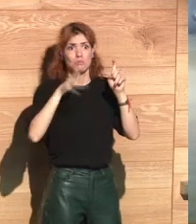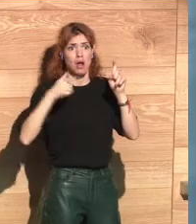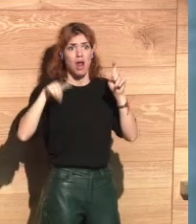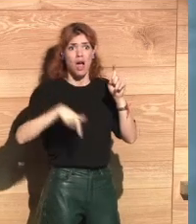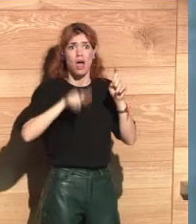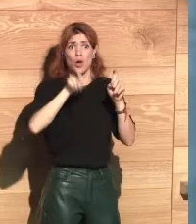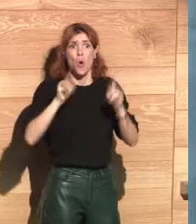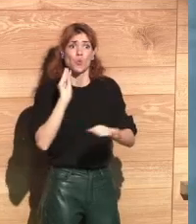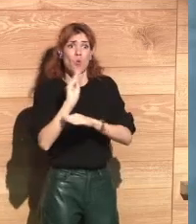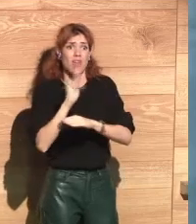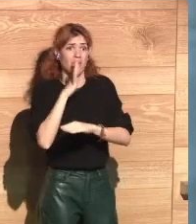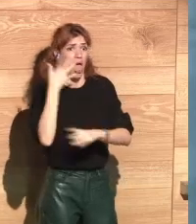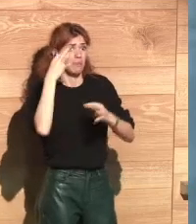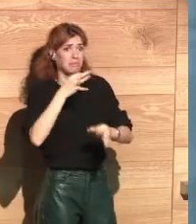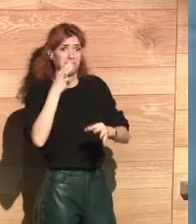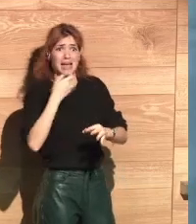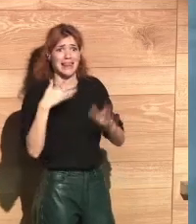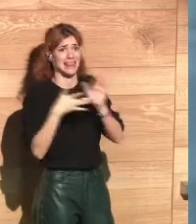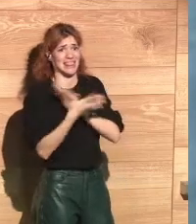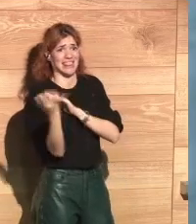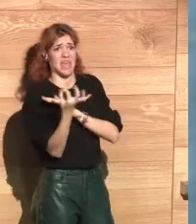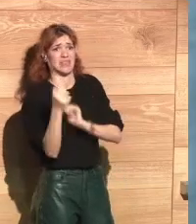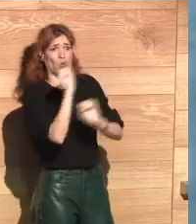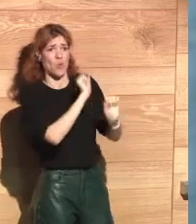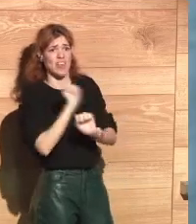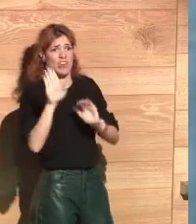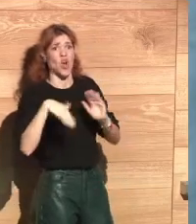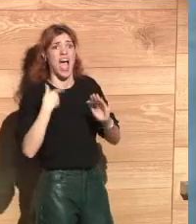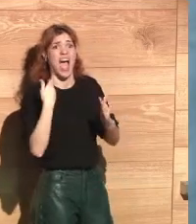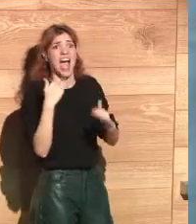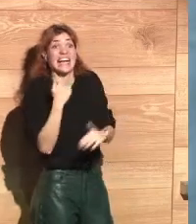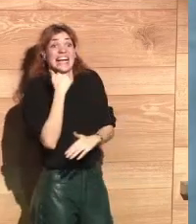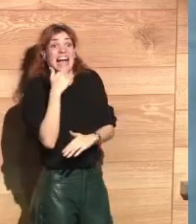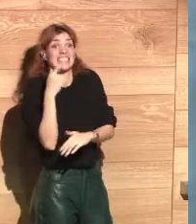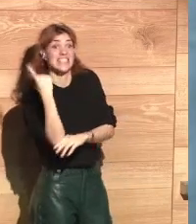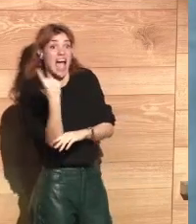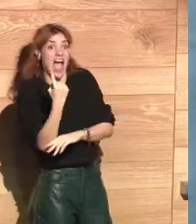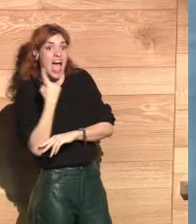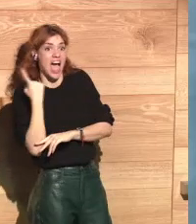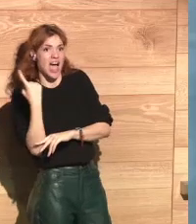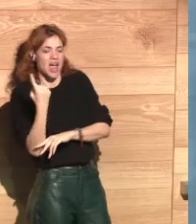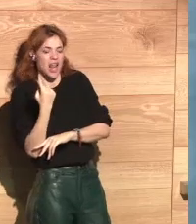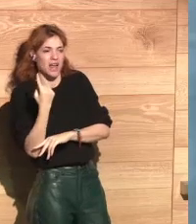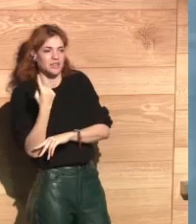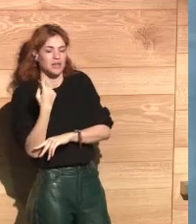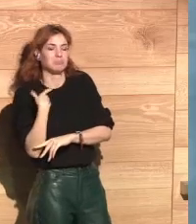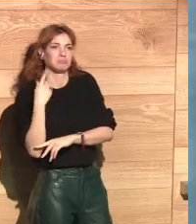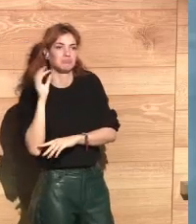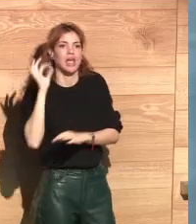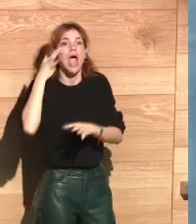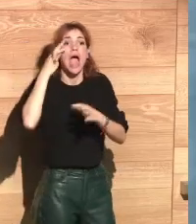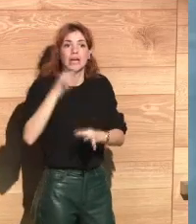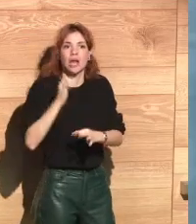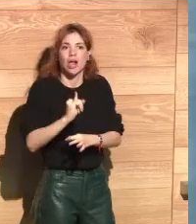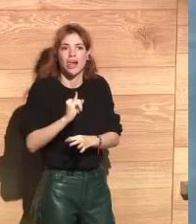educate the citizens to protect themselves from the evil and that they need to be isolated from